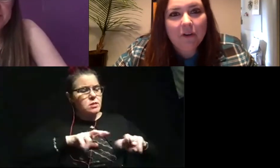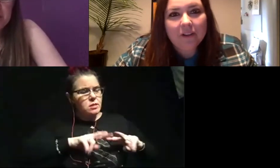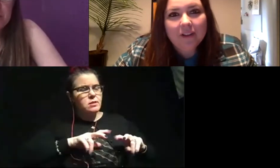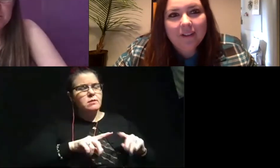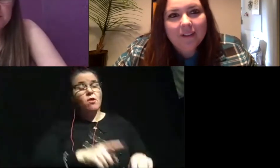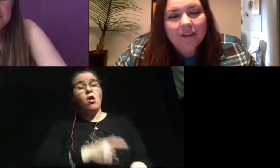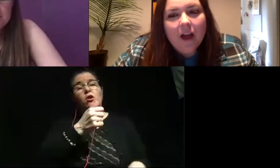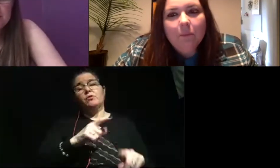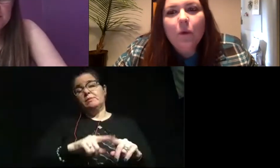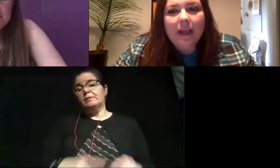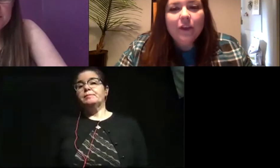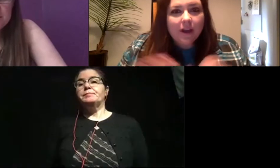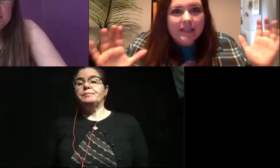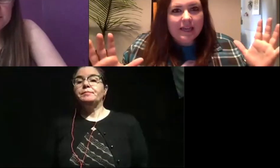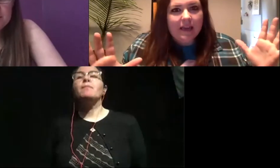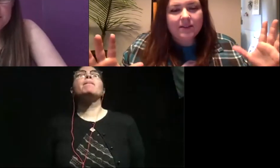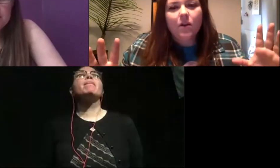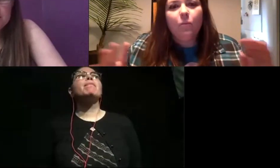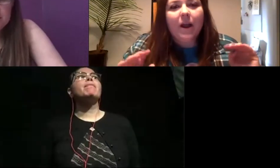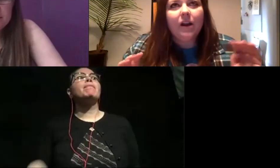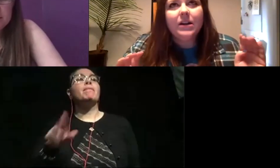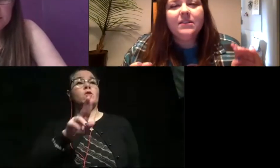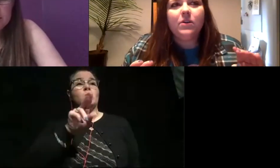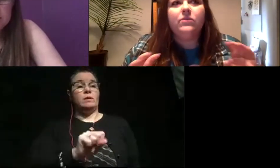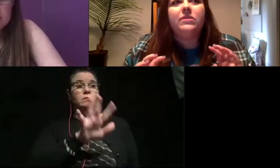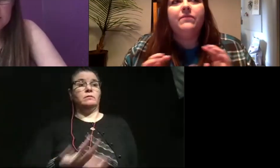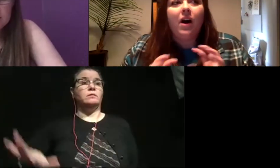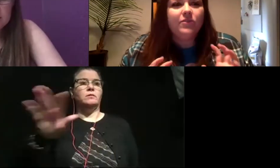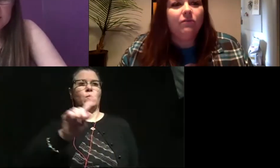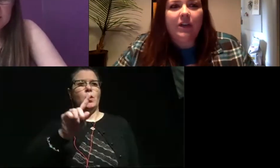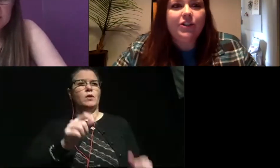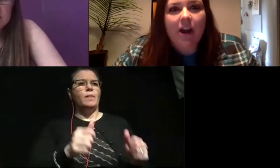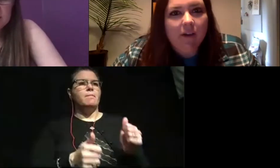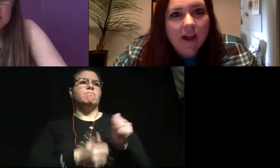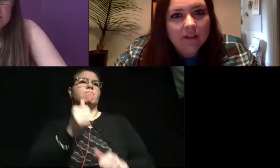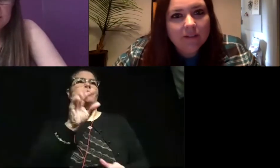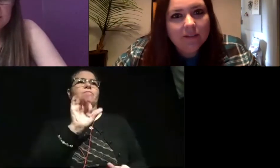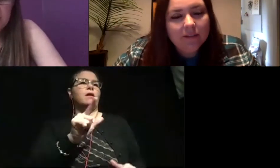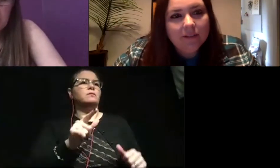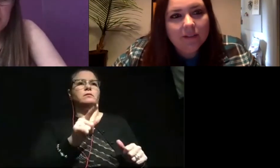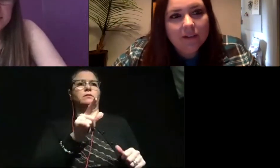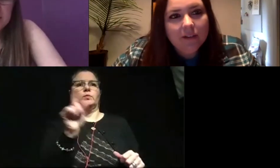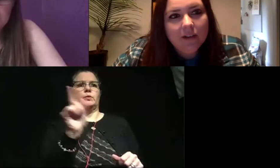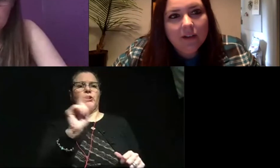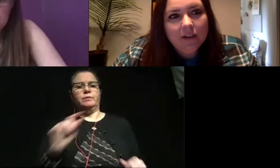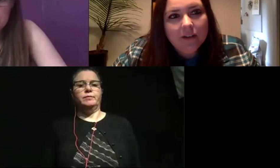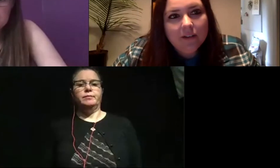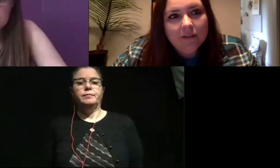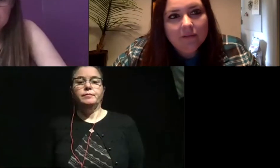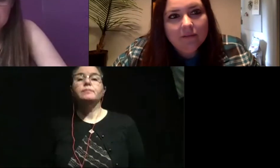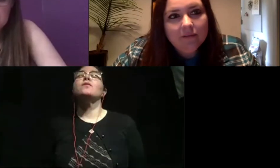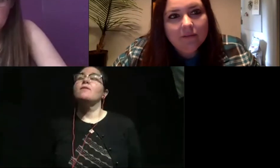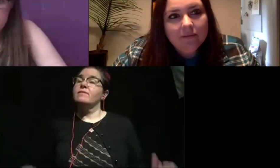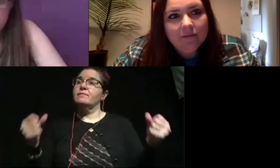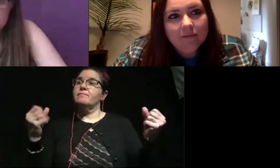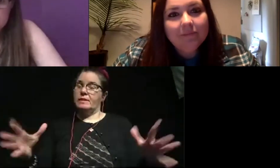Cool. question. In the United States, where is the most fossil rich area? Okay. So there's a whole bunch, but